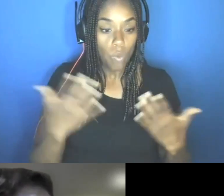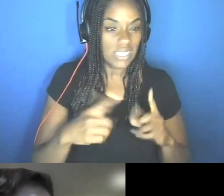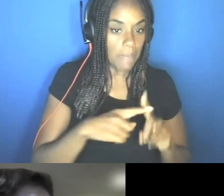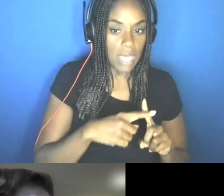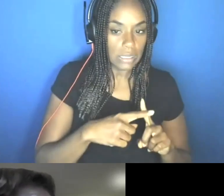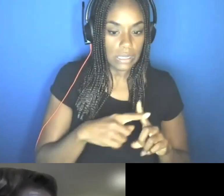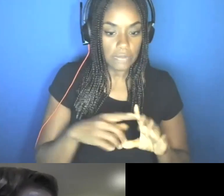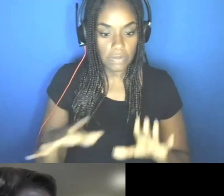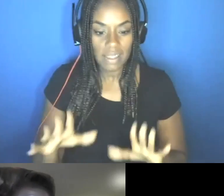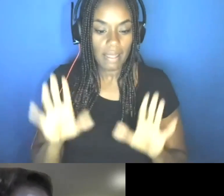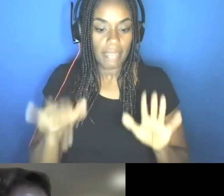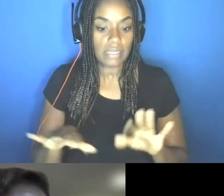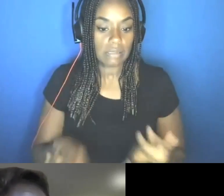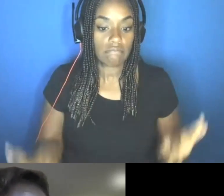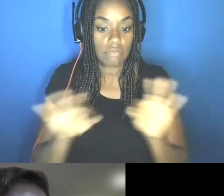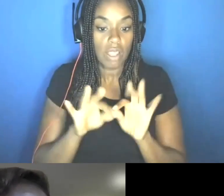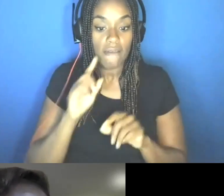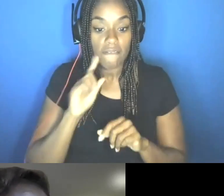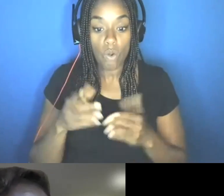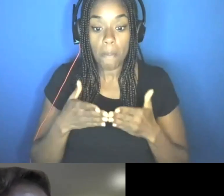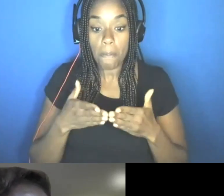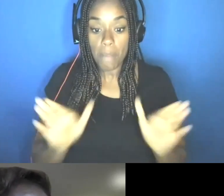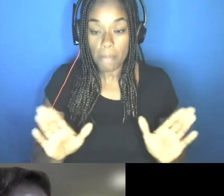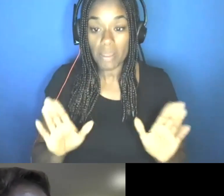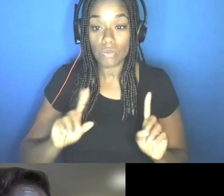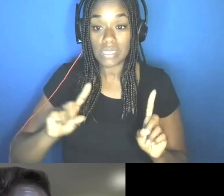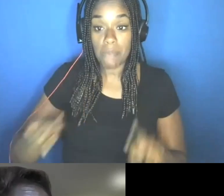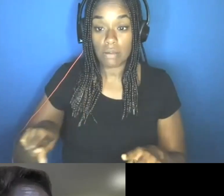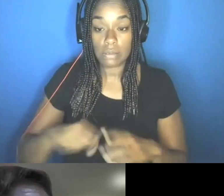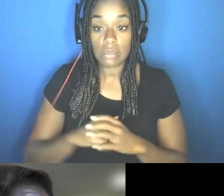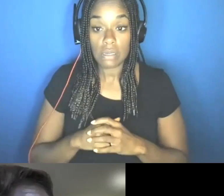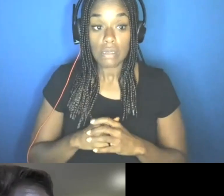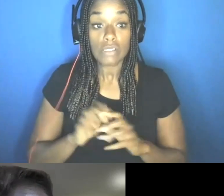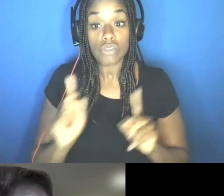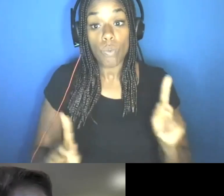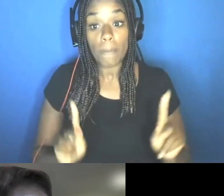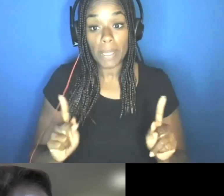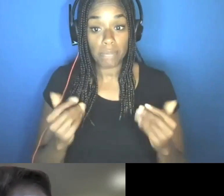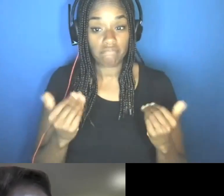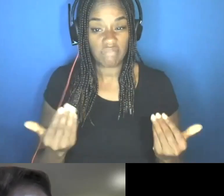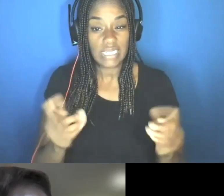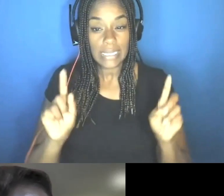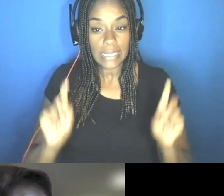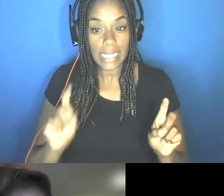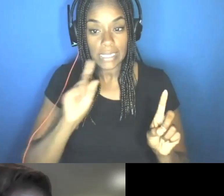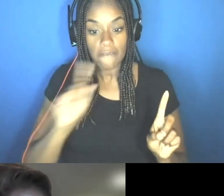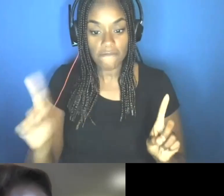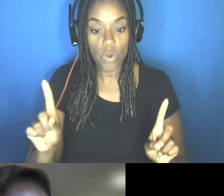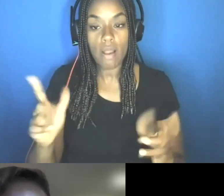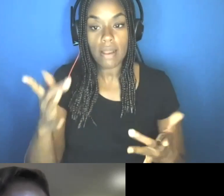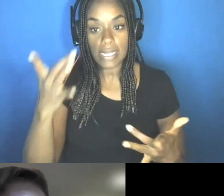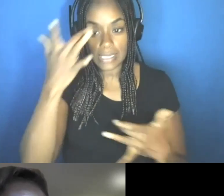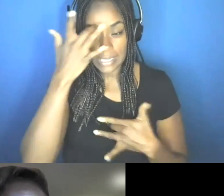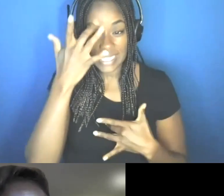vital for public response. So when people get tested for an infectious disease, anything that has the potential to spread,